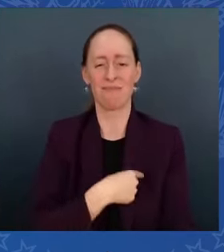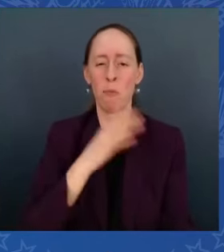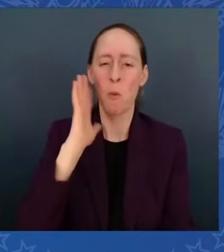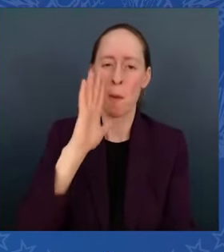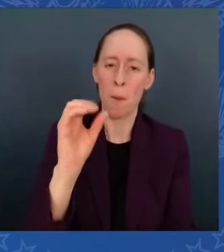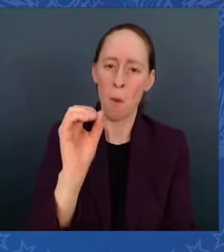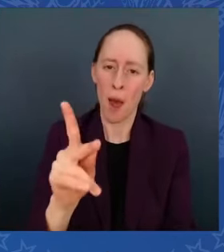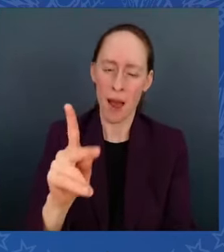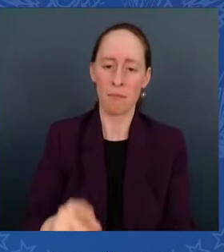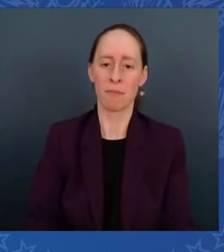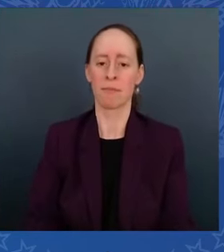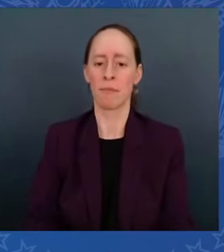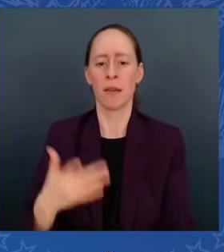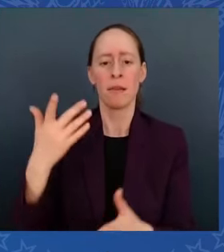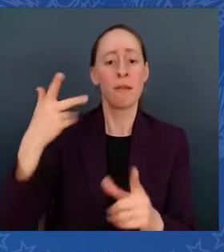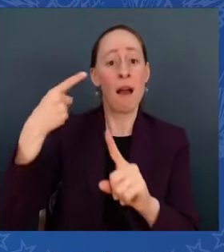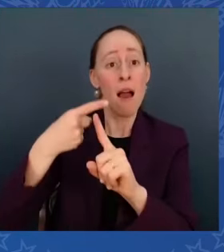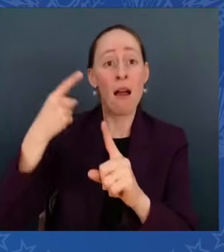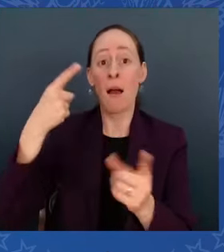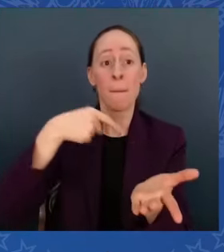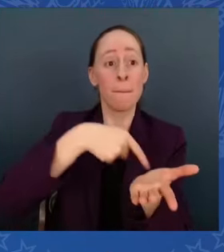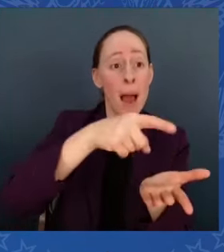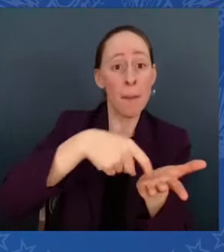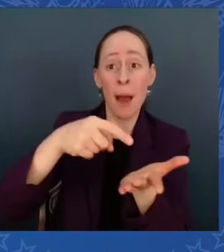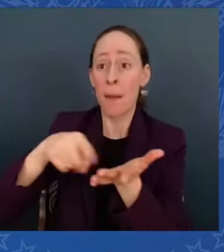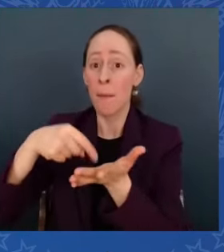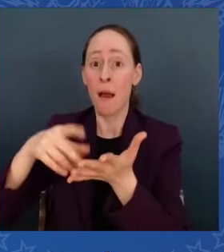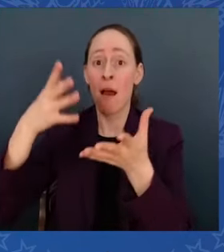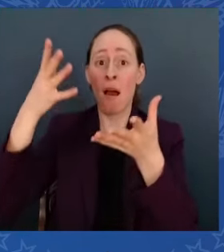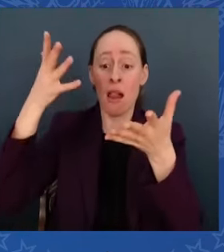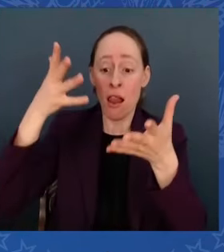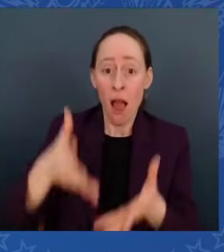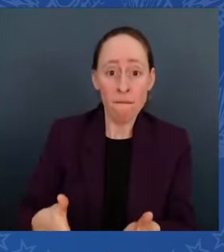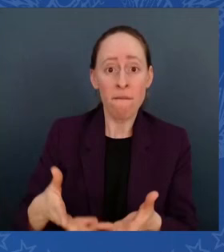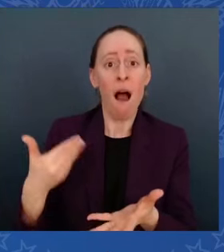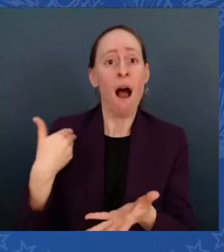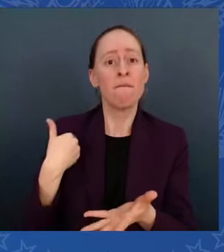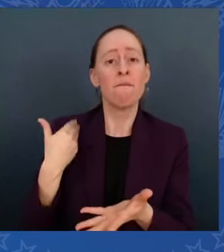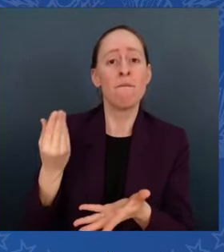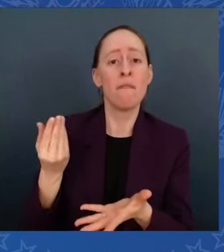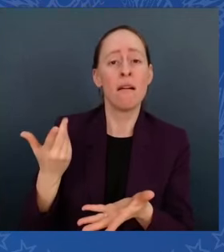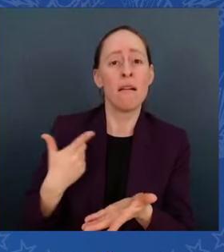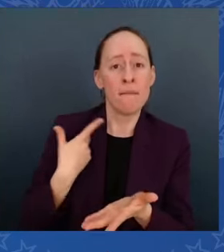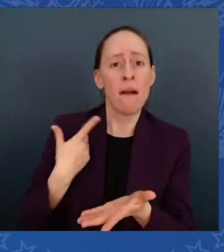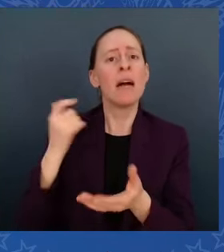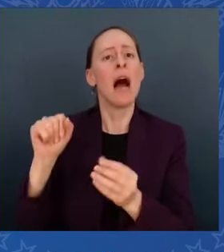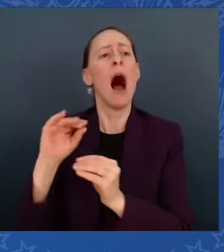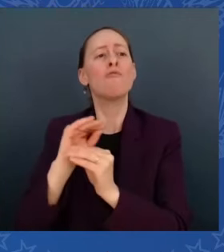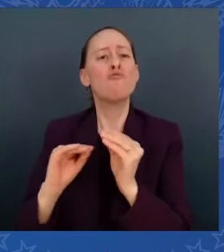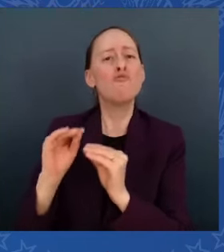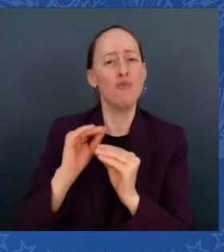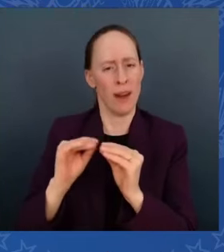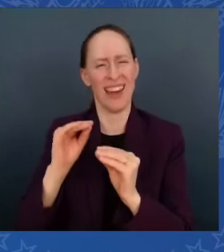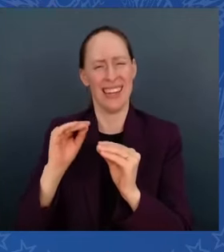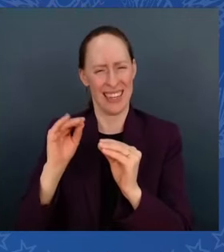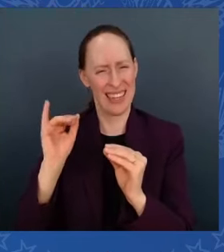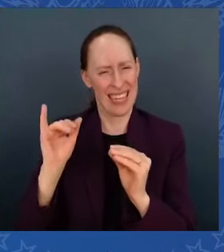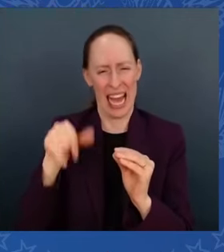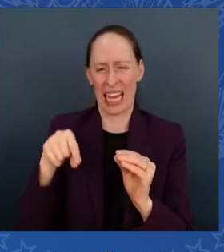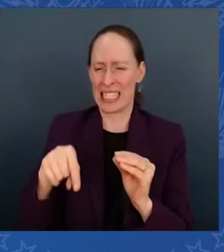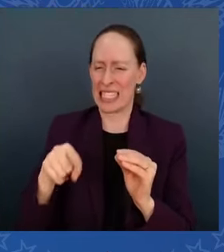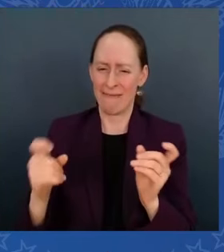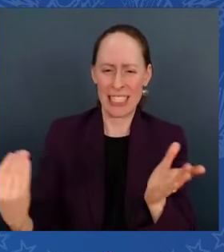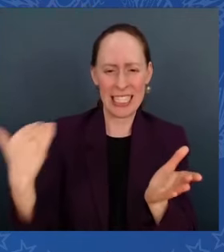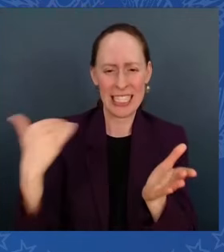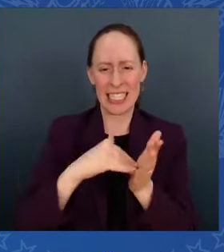paid. And guess what? The plan we put in place is beginning to work. We've created a record 15